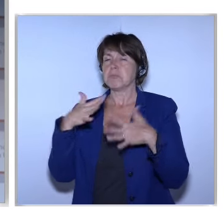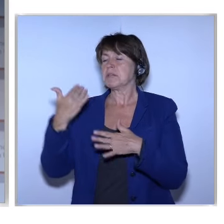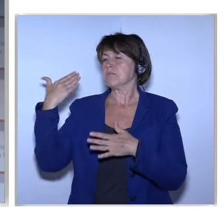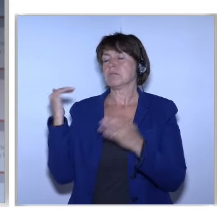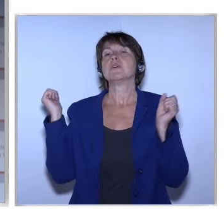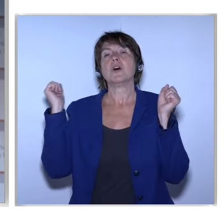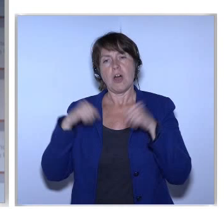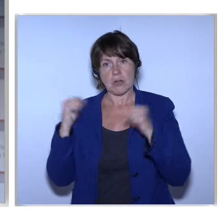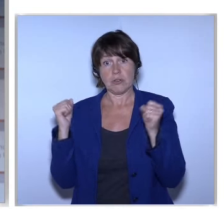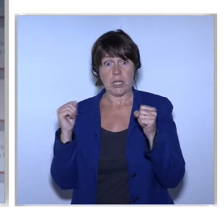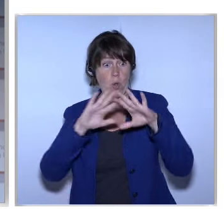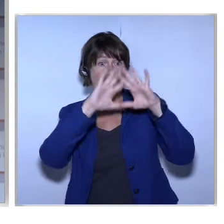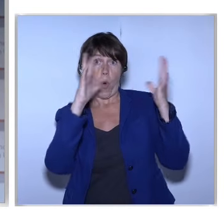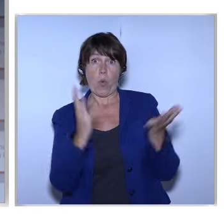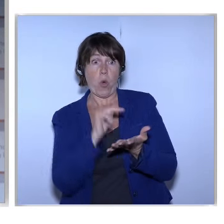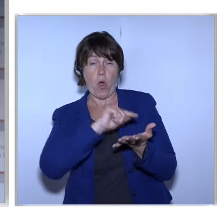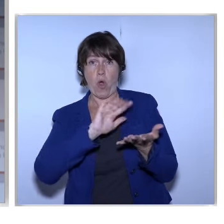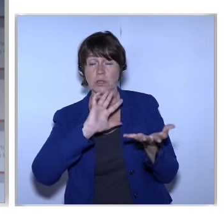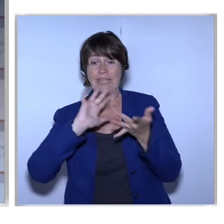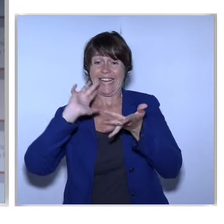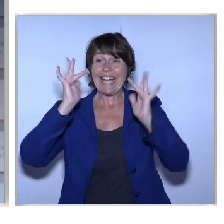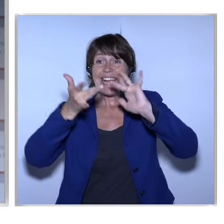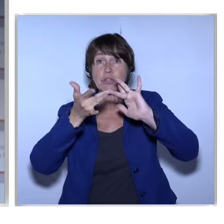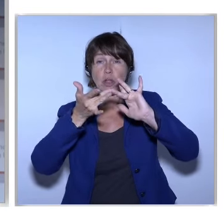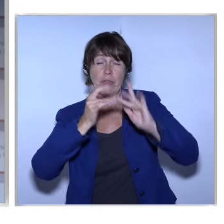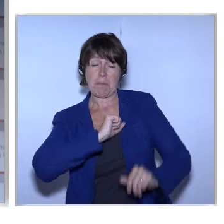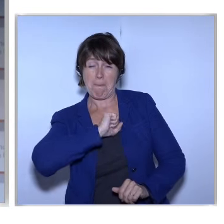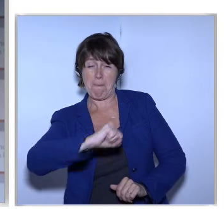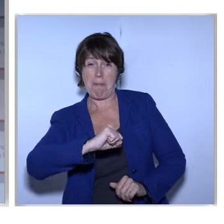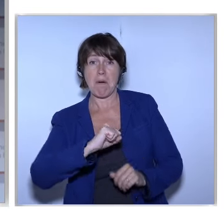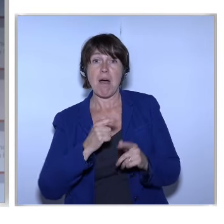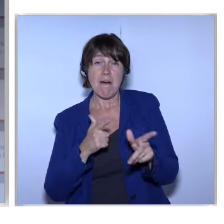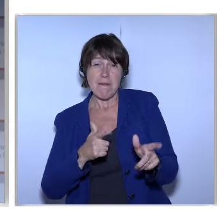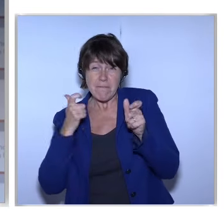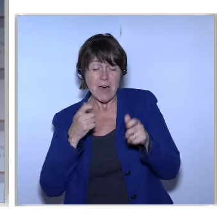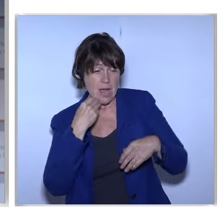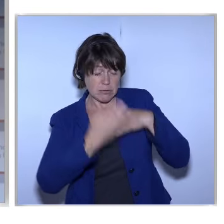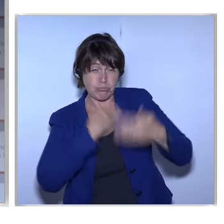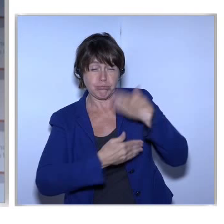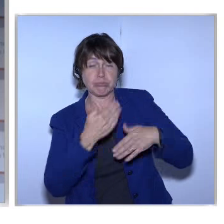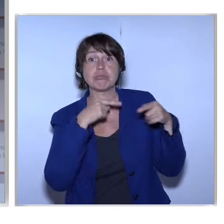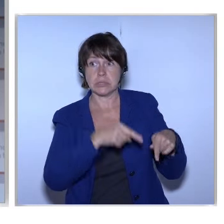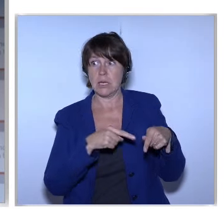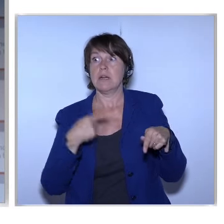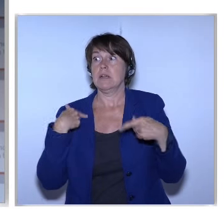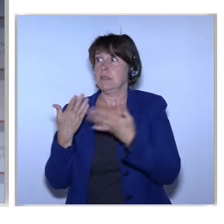If the world is evolving at internet speed Public policy has to at least accelerate And as the